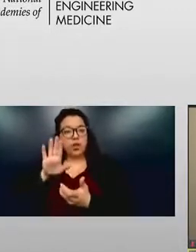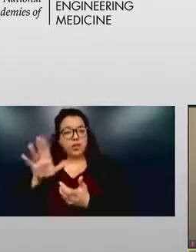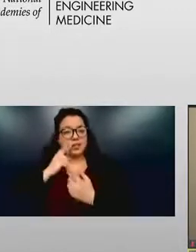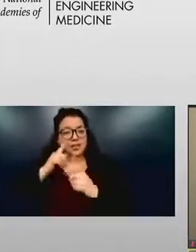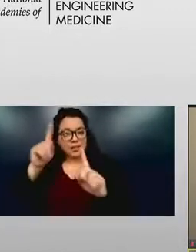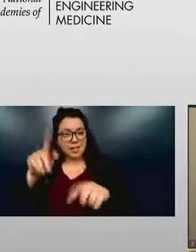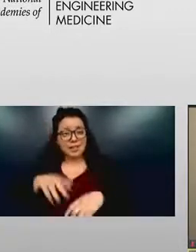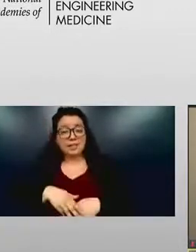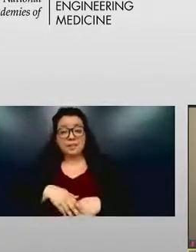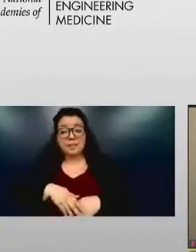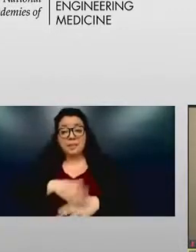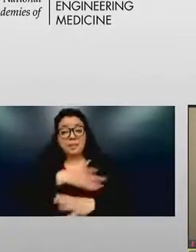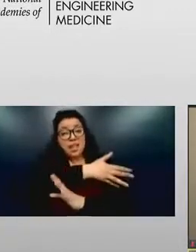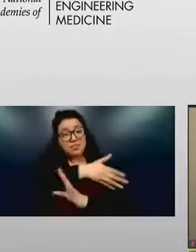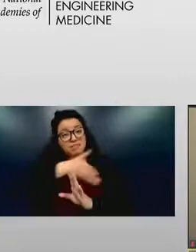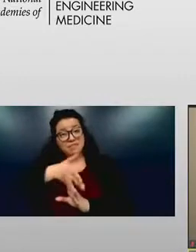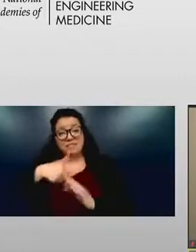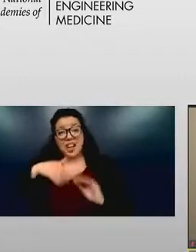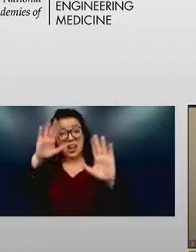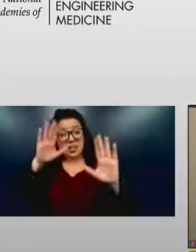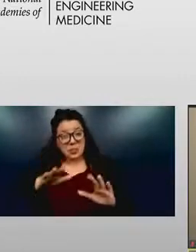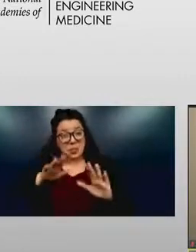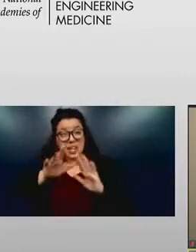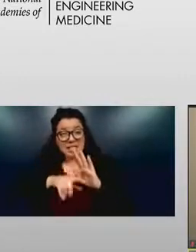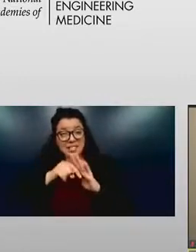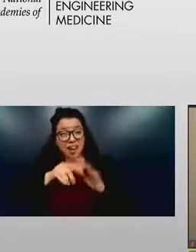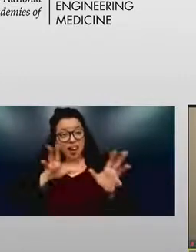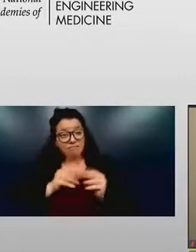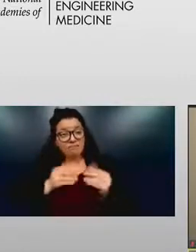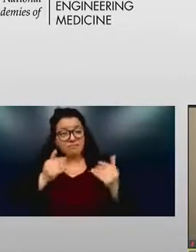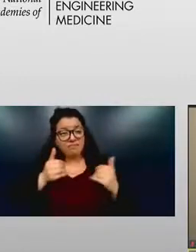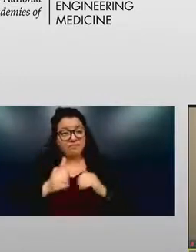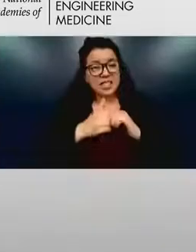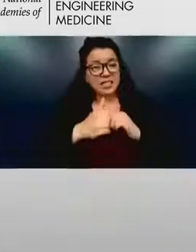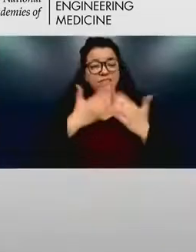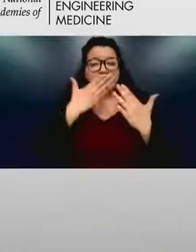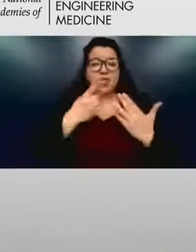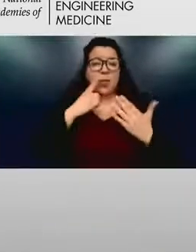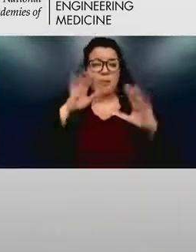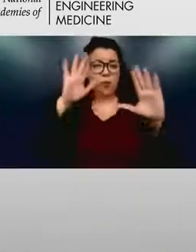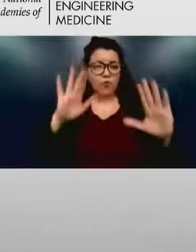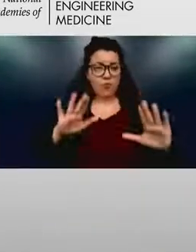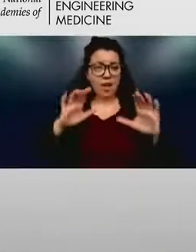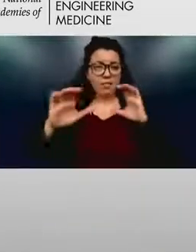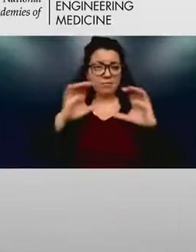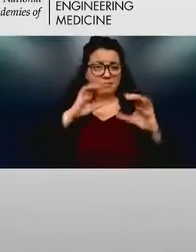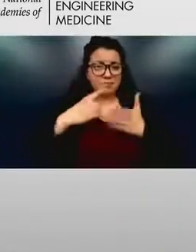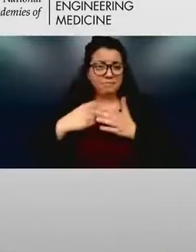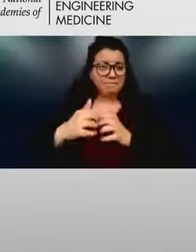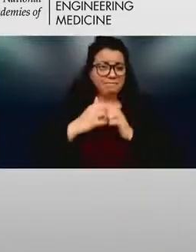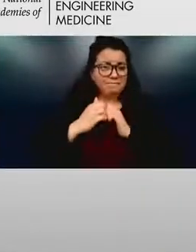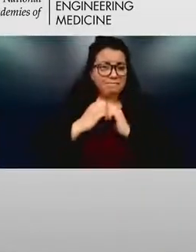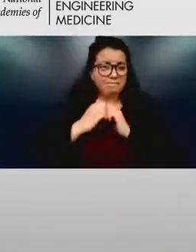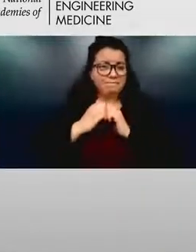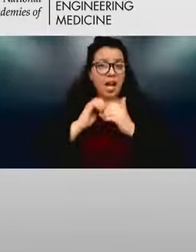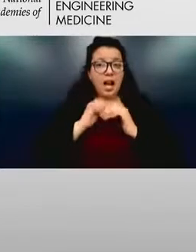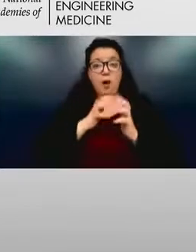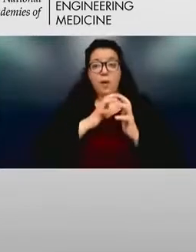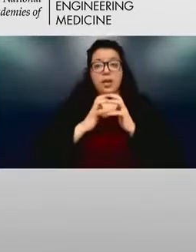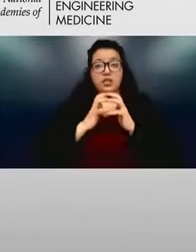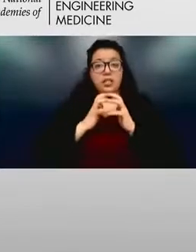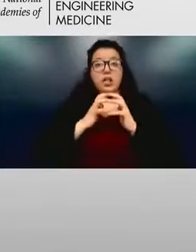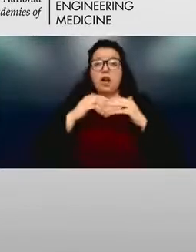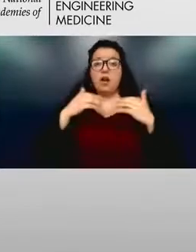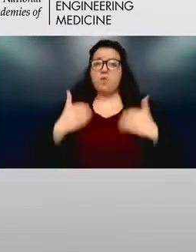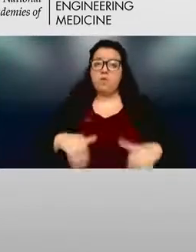time, everyone, thanks for the fantastic conversation that we've had today and how intersectionality is critical to STEM,